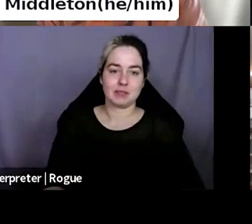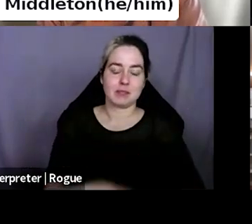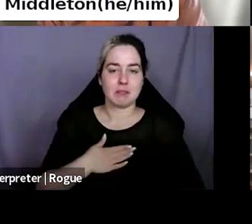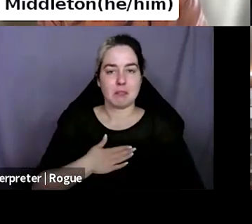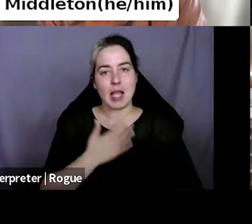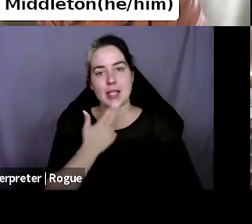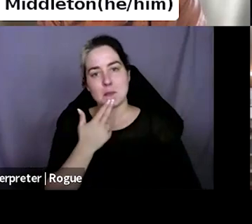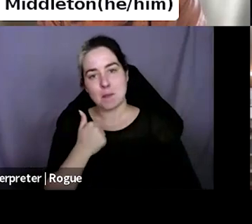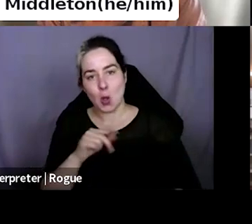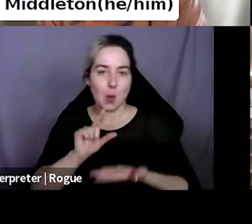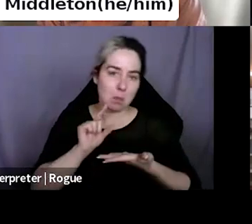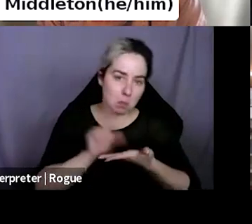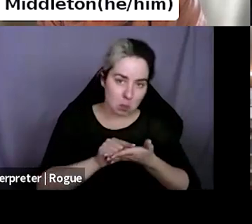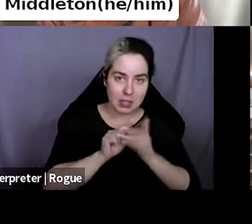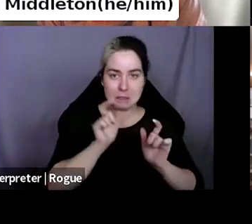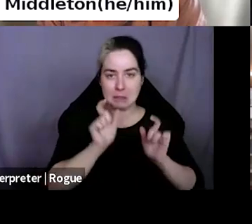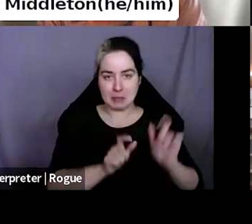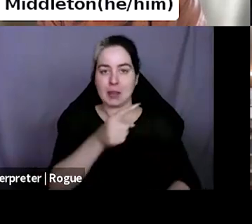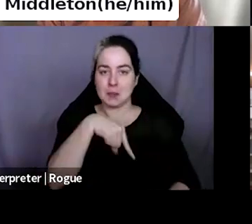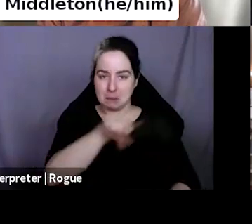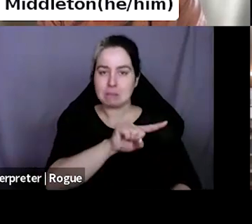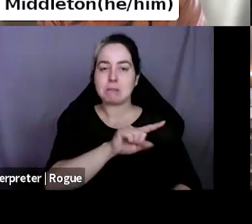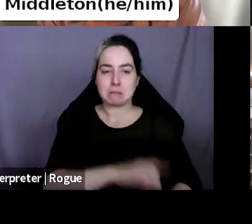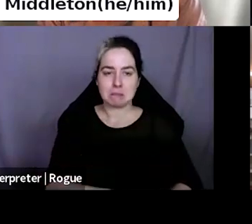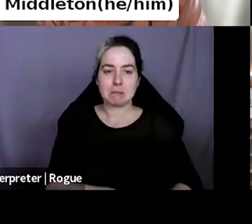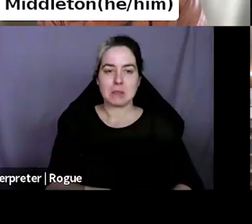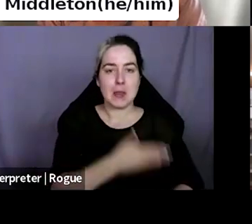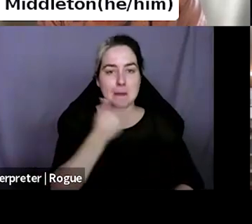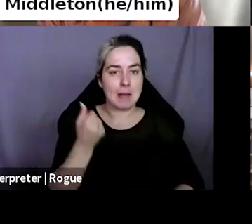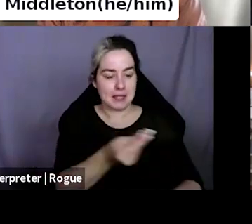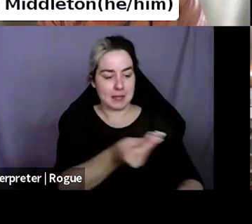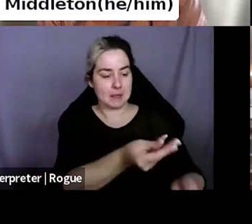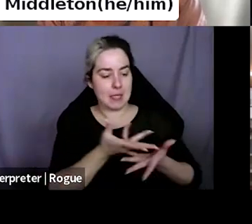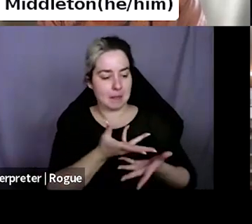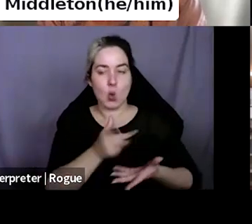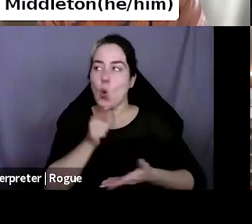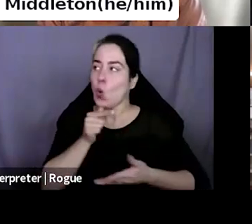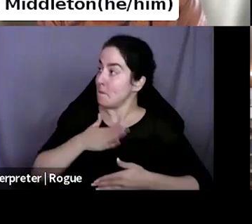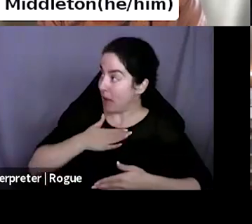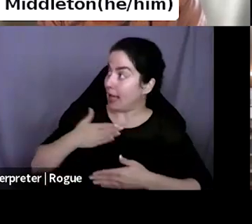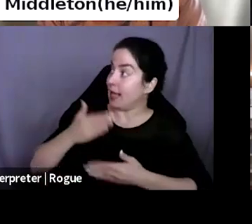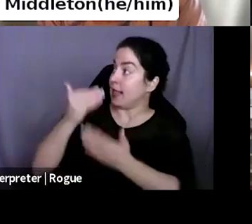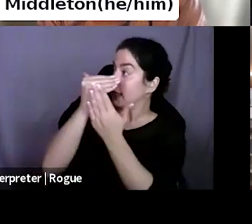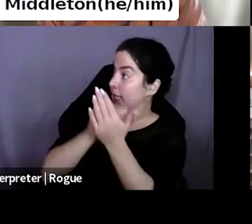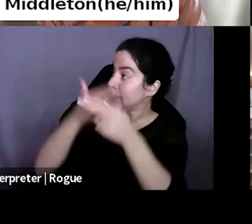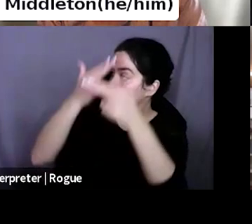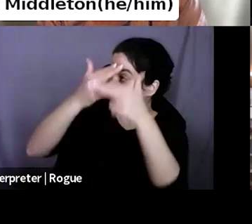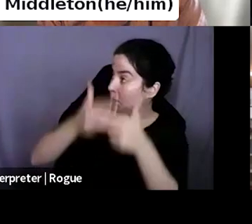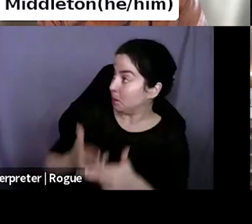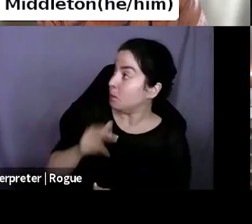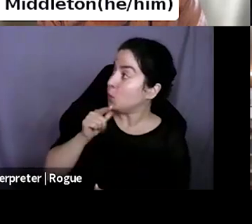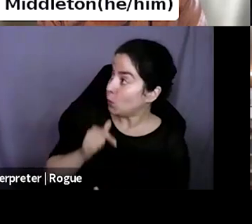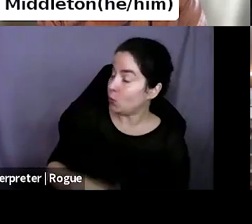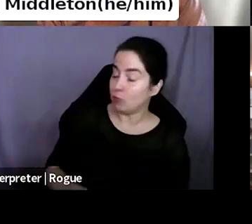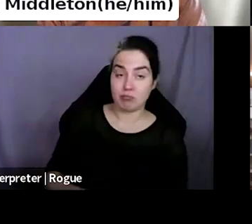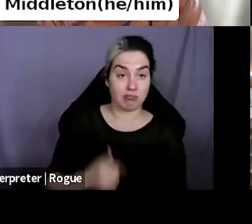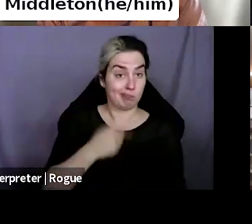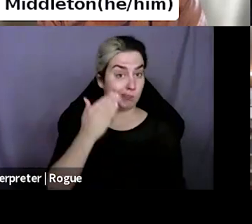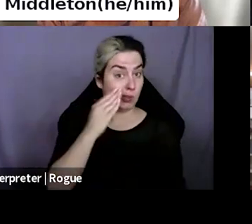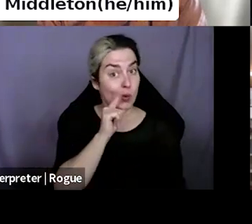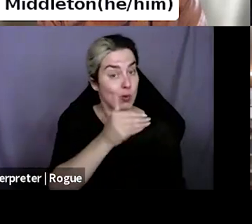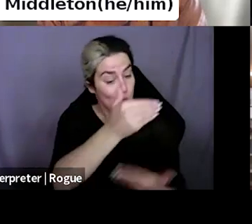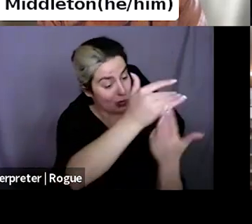press people are the best about telling me about who's in their list, knowing who's in their list, um, uh,